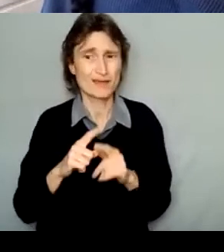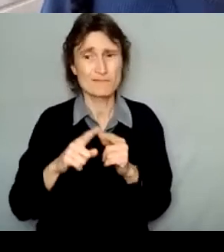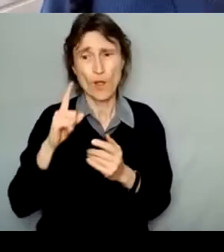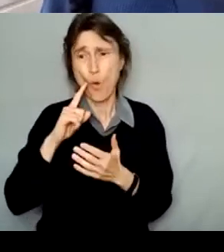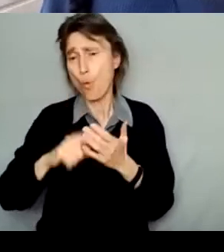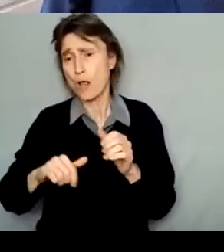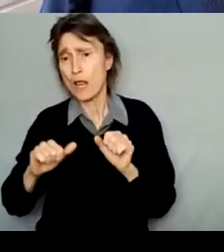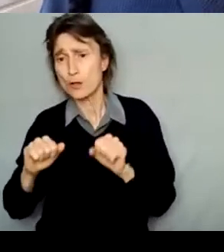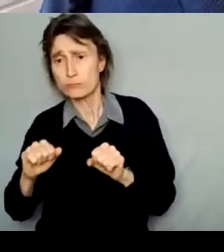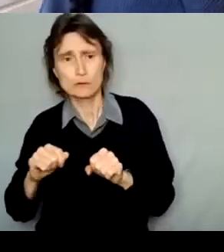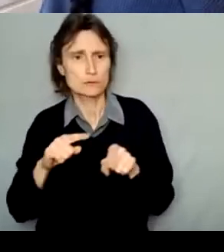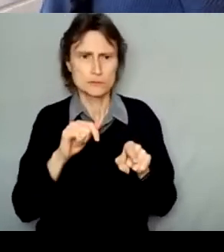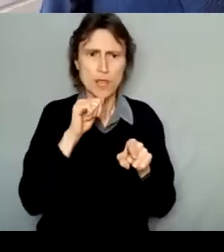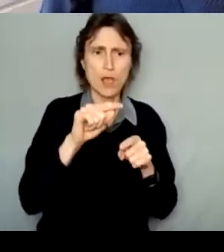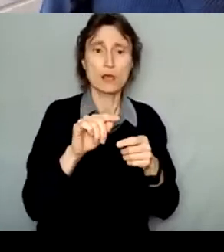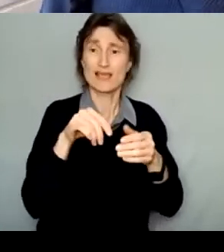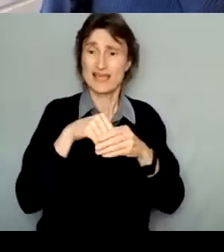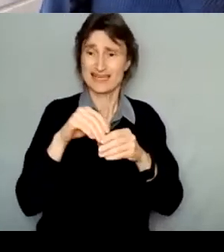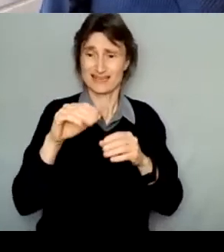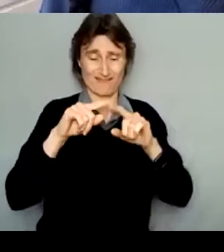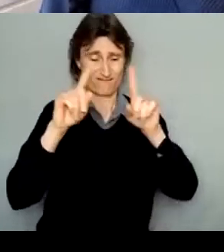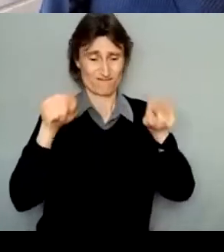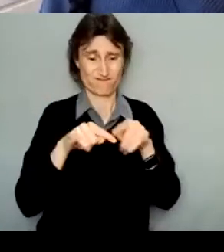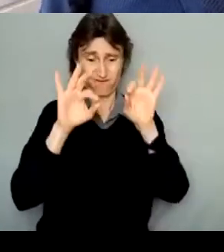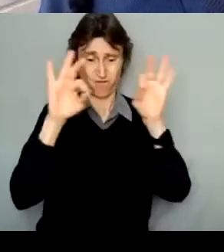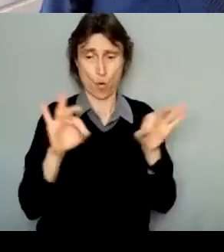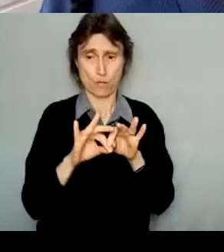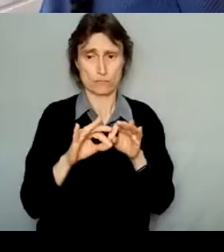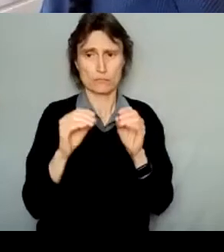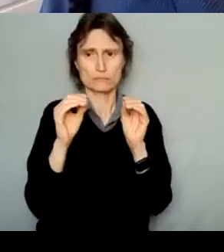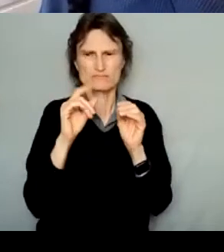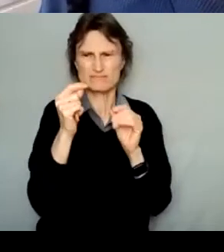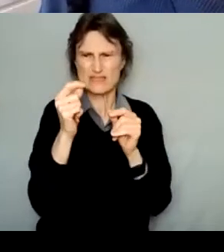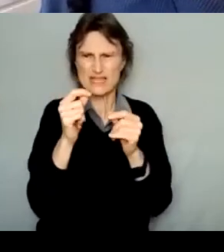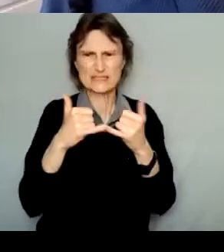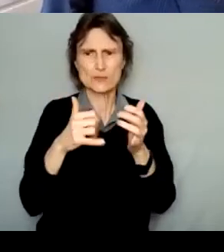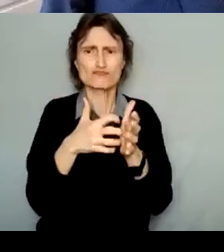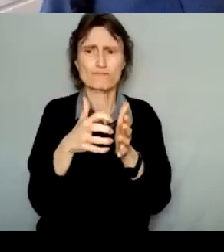perfectly. In future programs, we will customize this to make it easier for everyone.